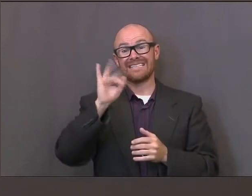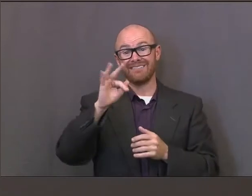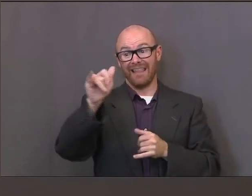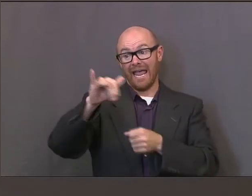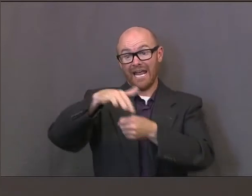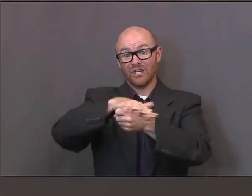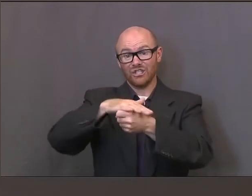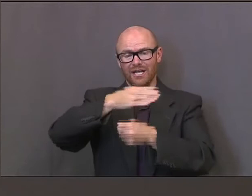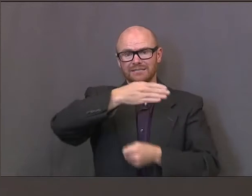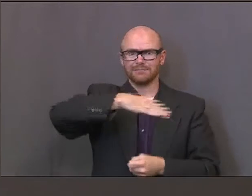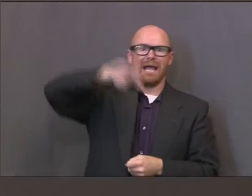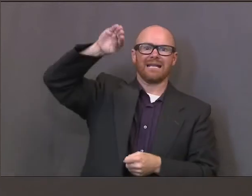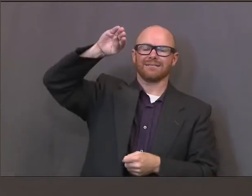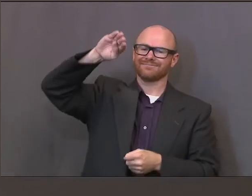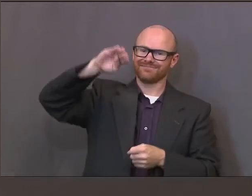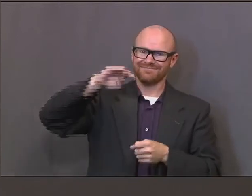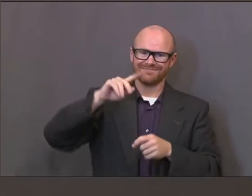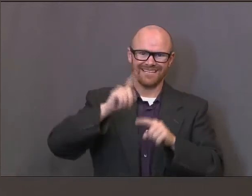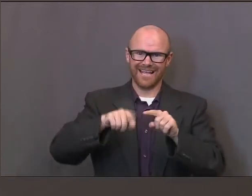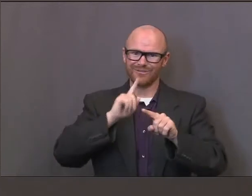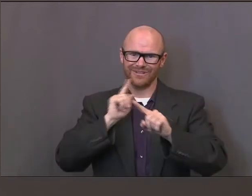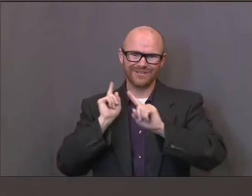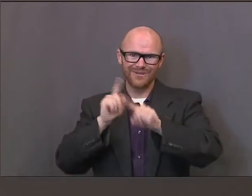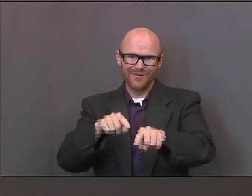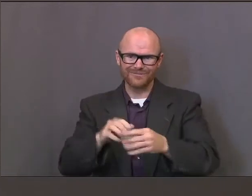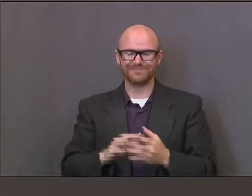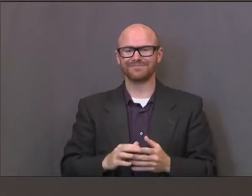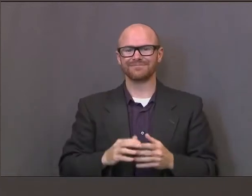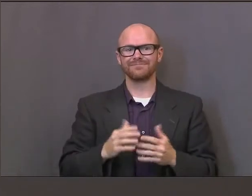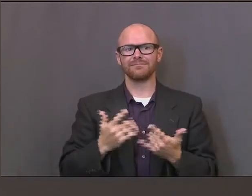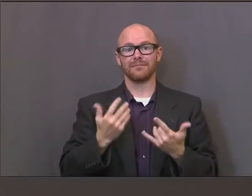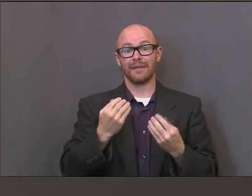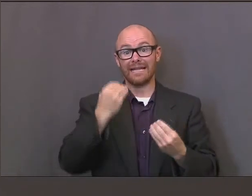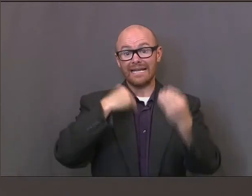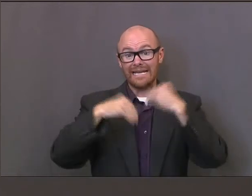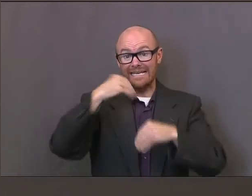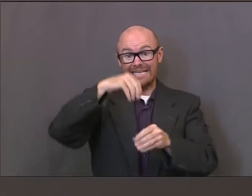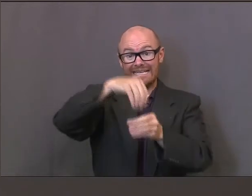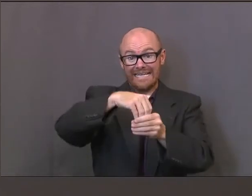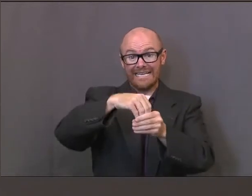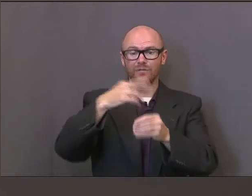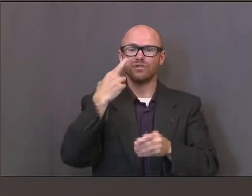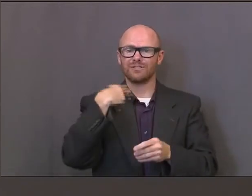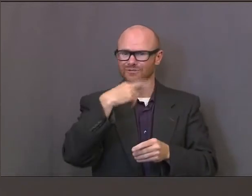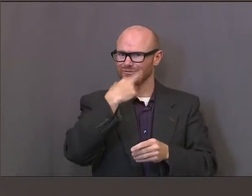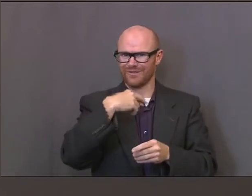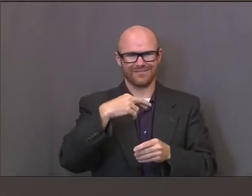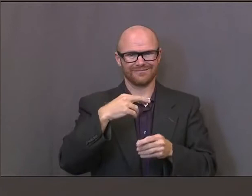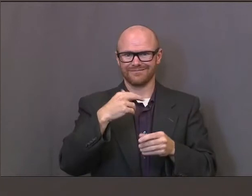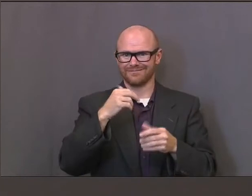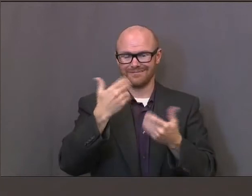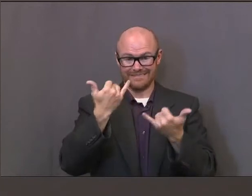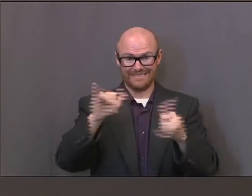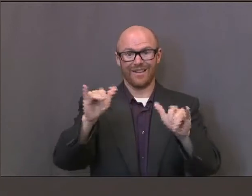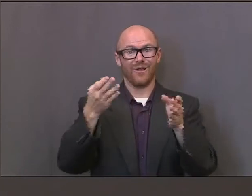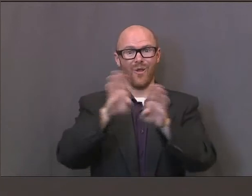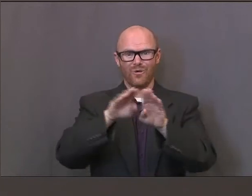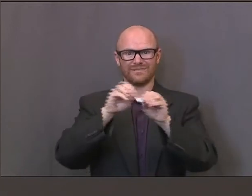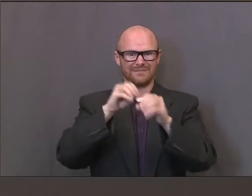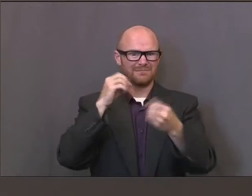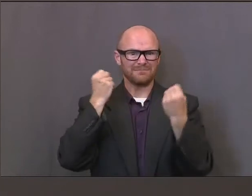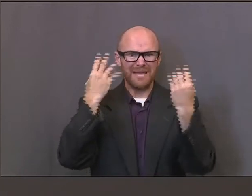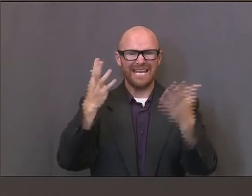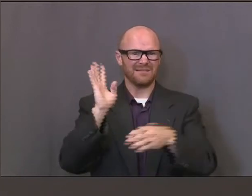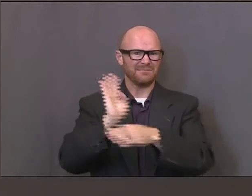infection rates. In-house dining still has not come back like it has in the past. And we see the private sector